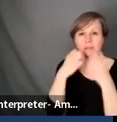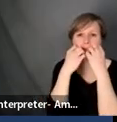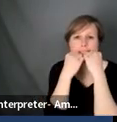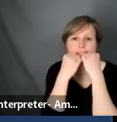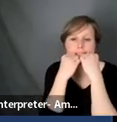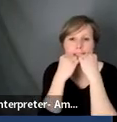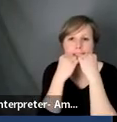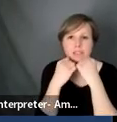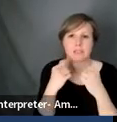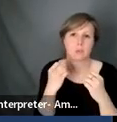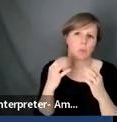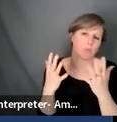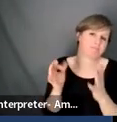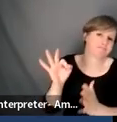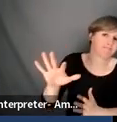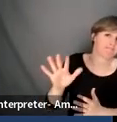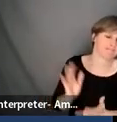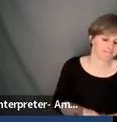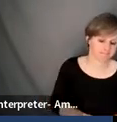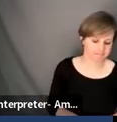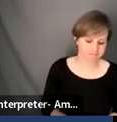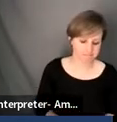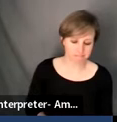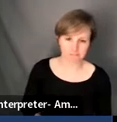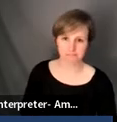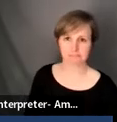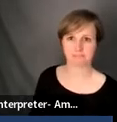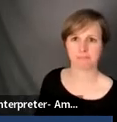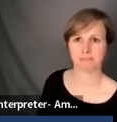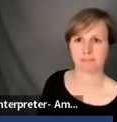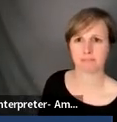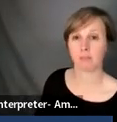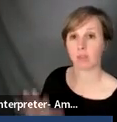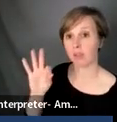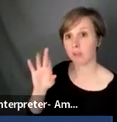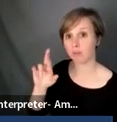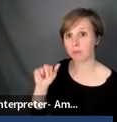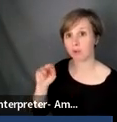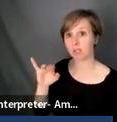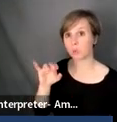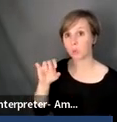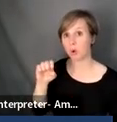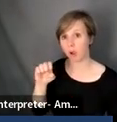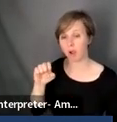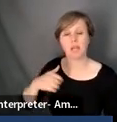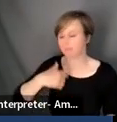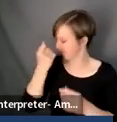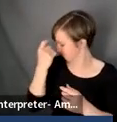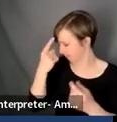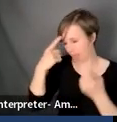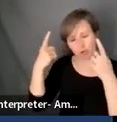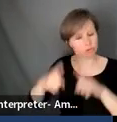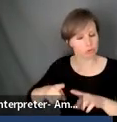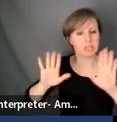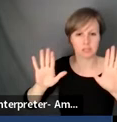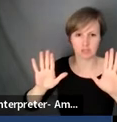So I just want to throw that out there. No, I totally agree. And I, I speak about, um, I